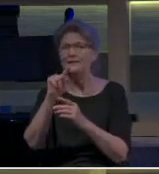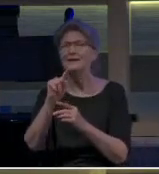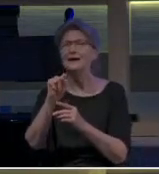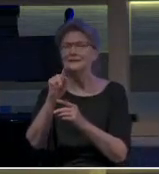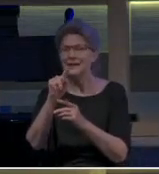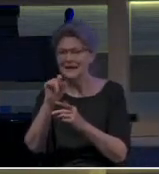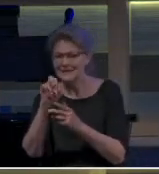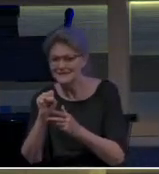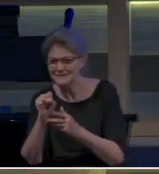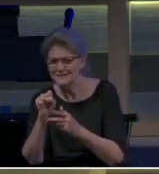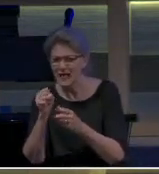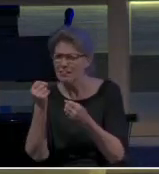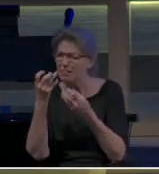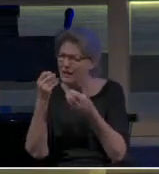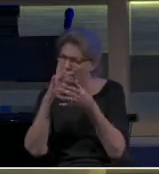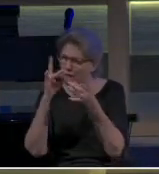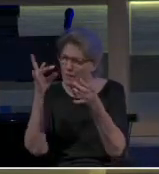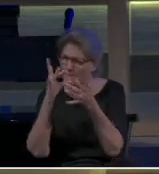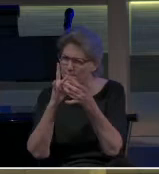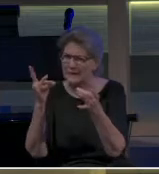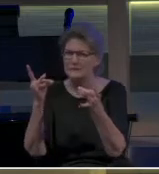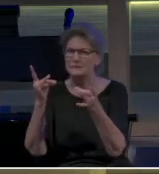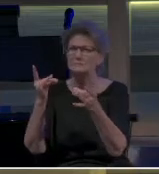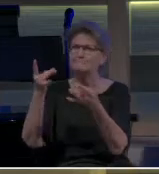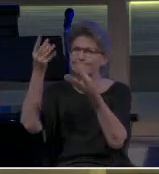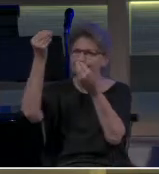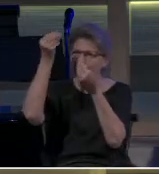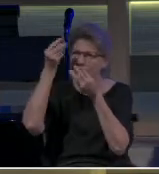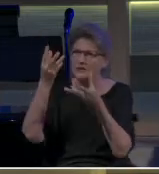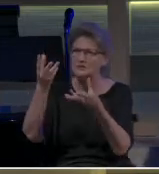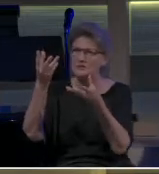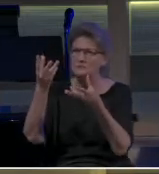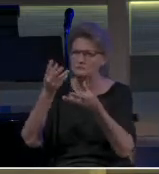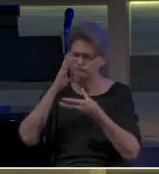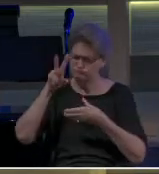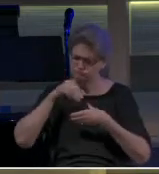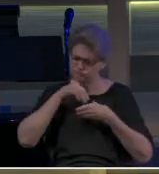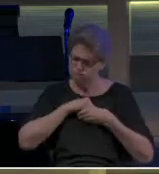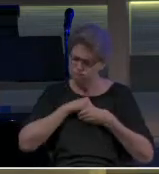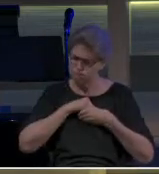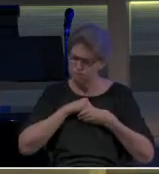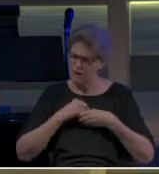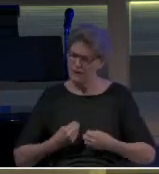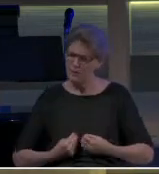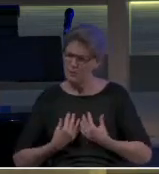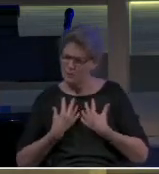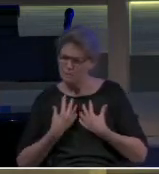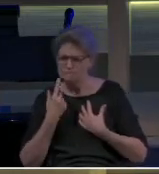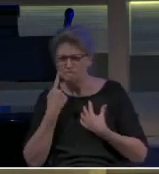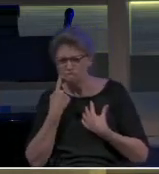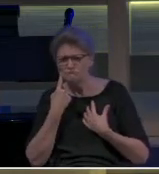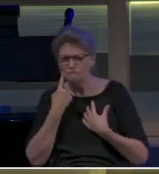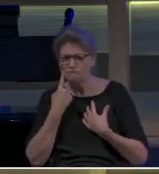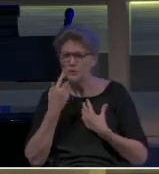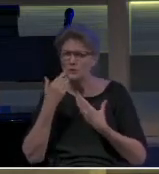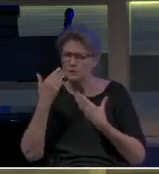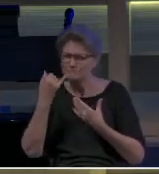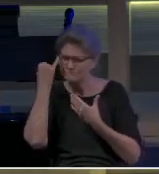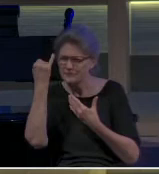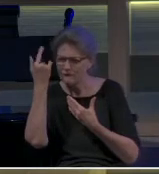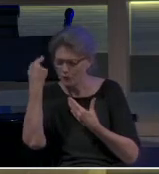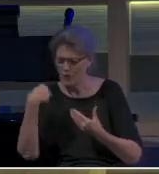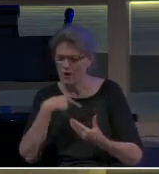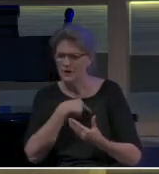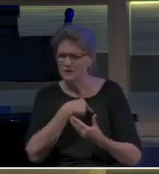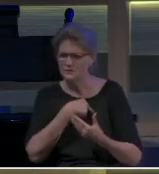insight for us. And so, if you stop and you think about it, we are living in a